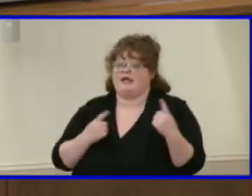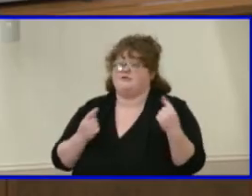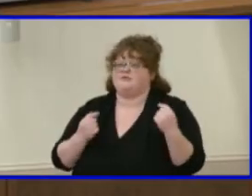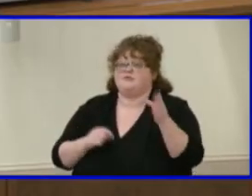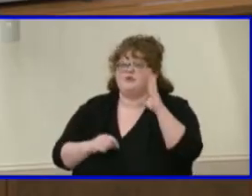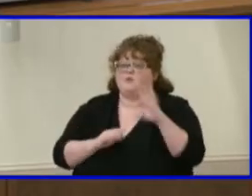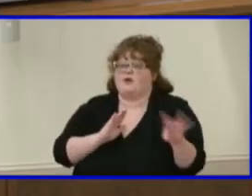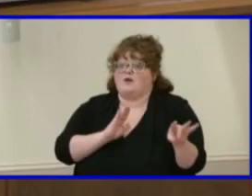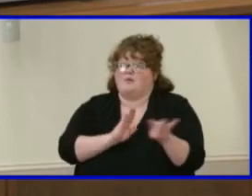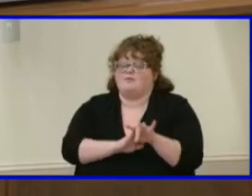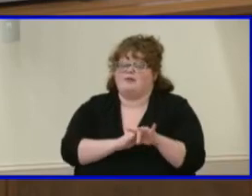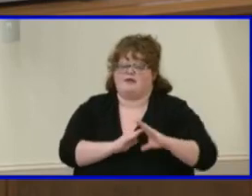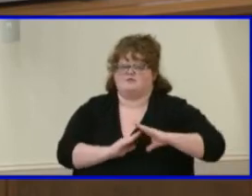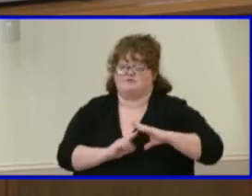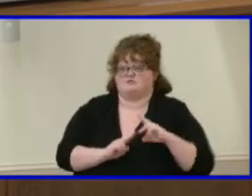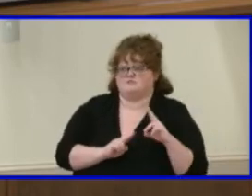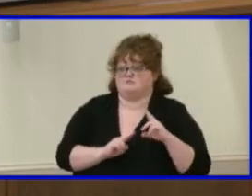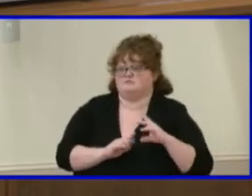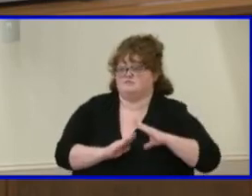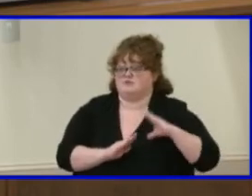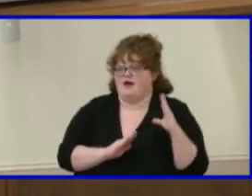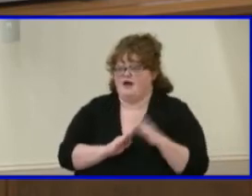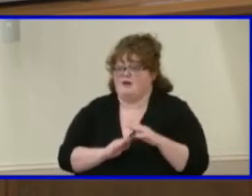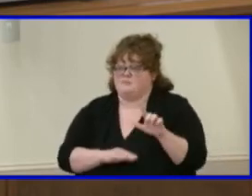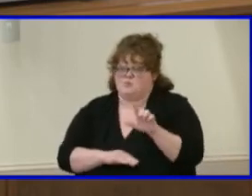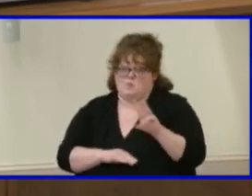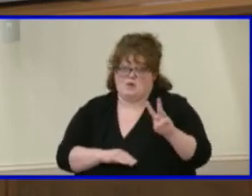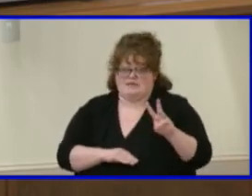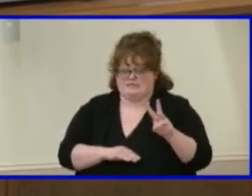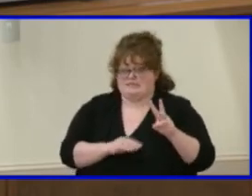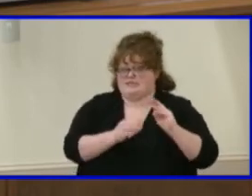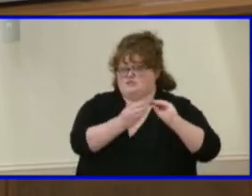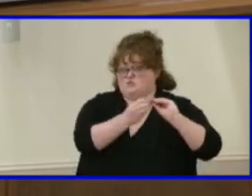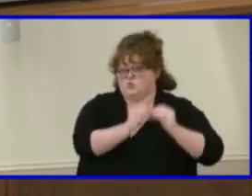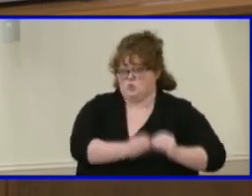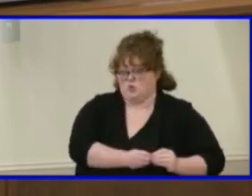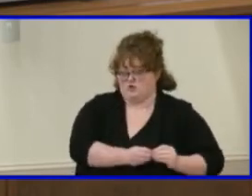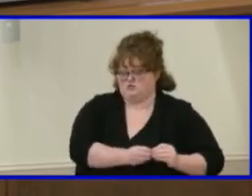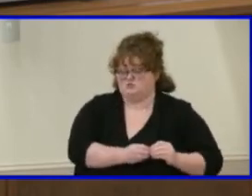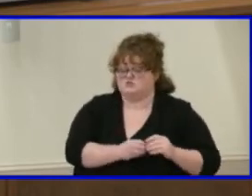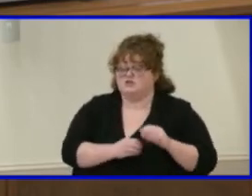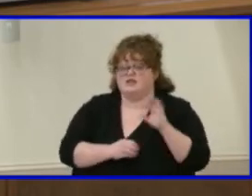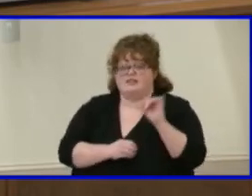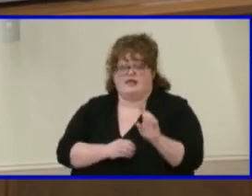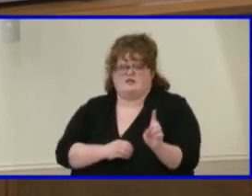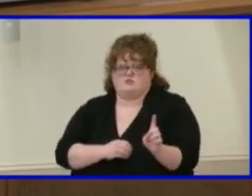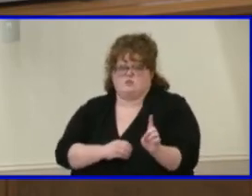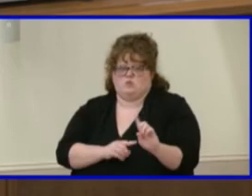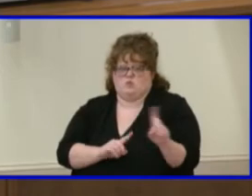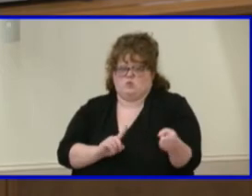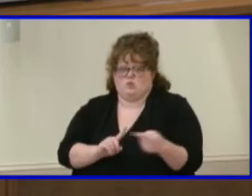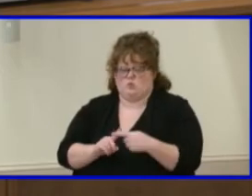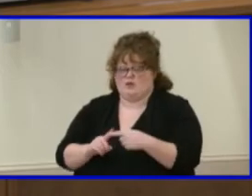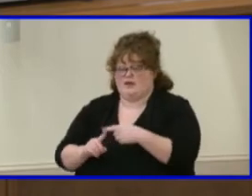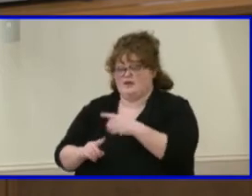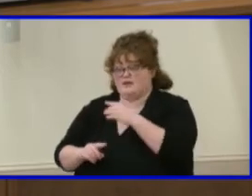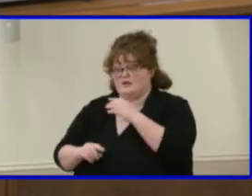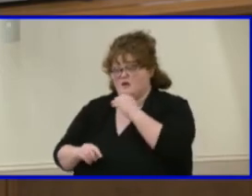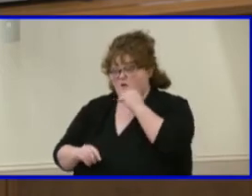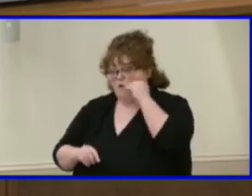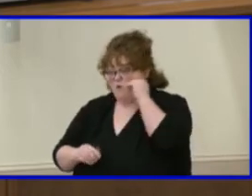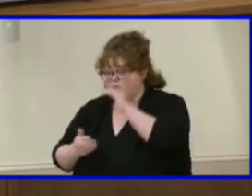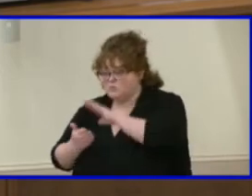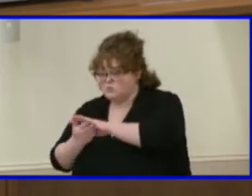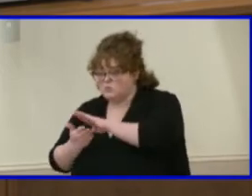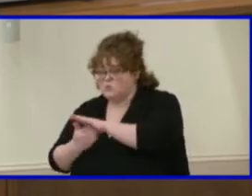homeschool students and our private school students become part of, um, the selected student composite rank as well. So